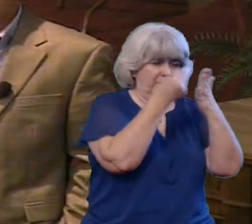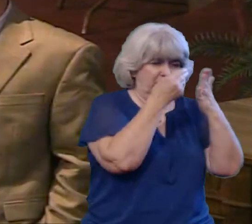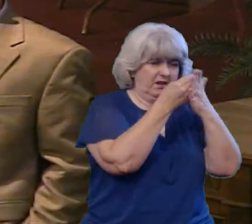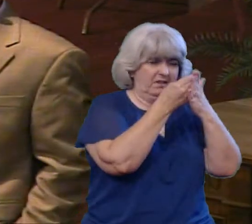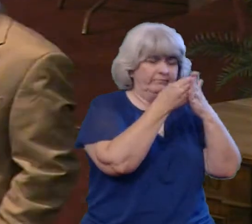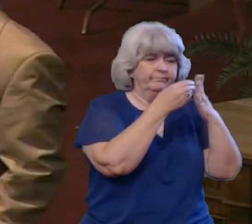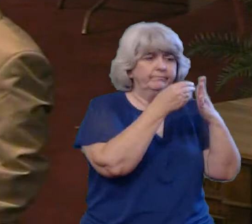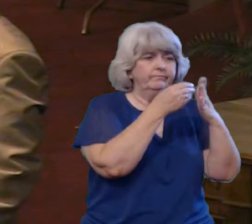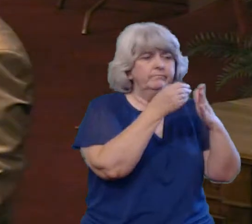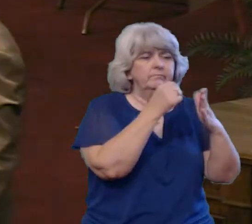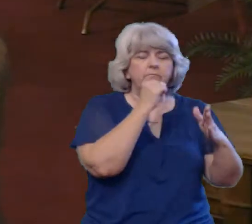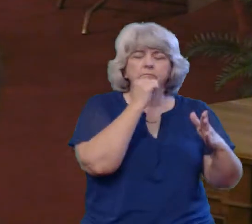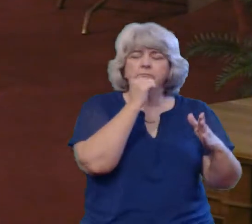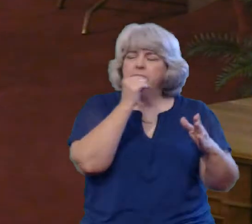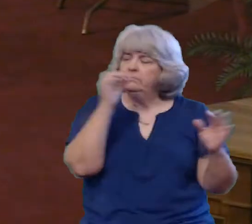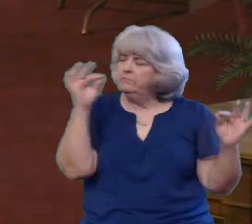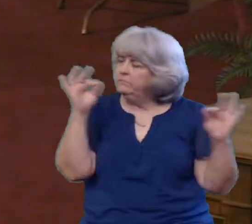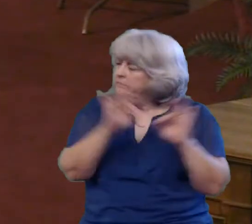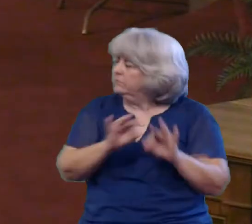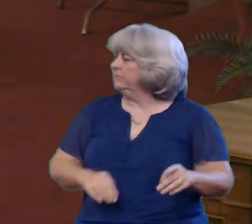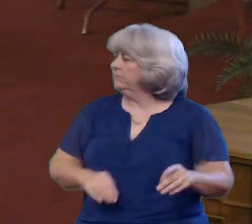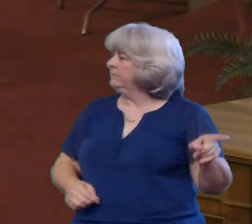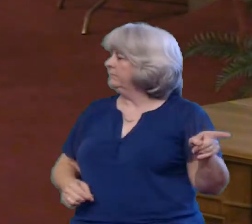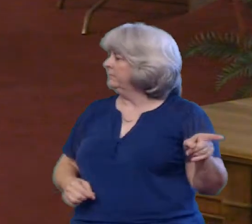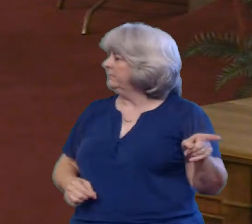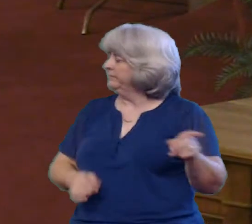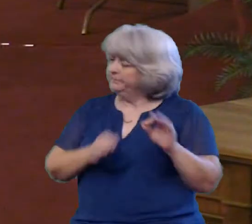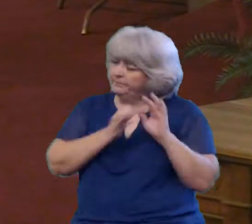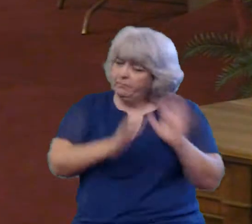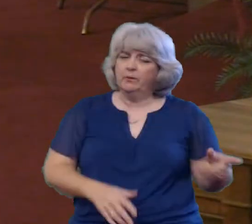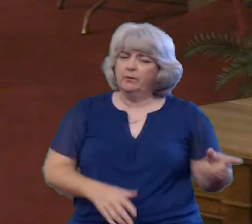Then in the grand scheme of things that you could lose it tomorrow